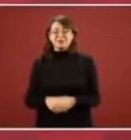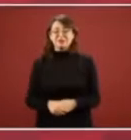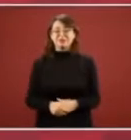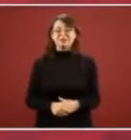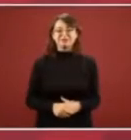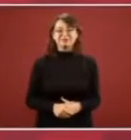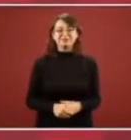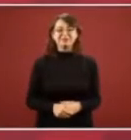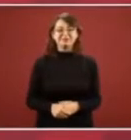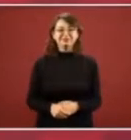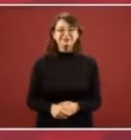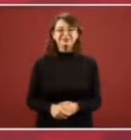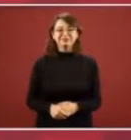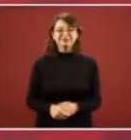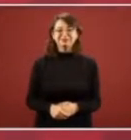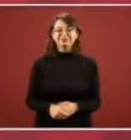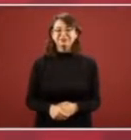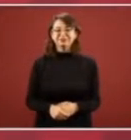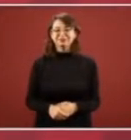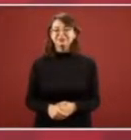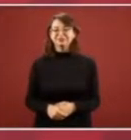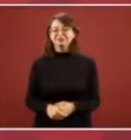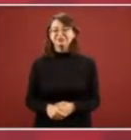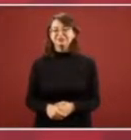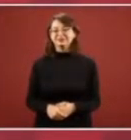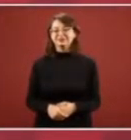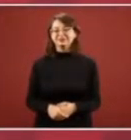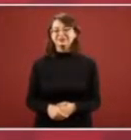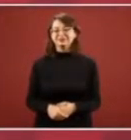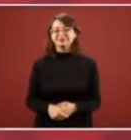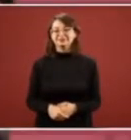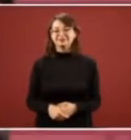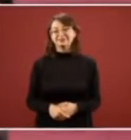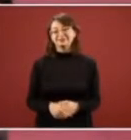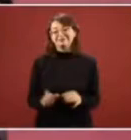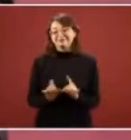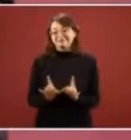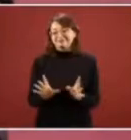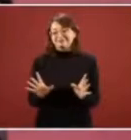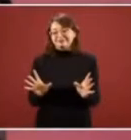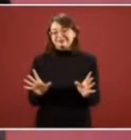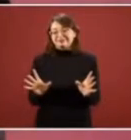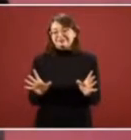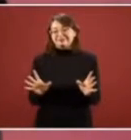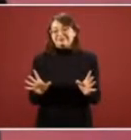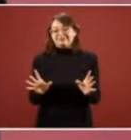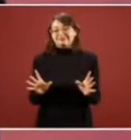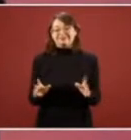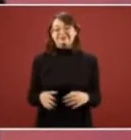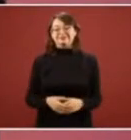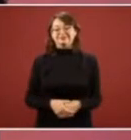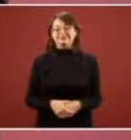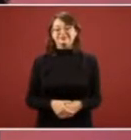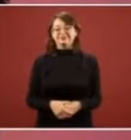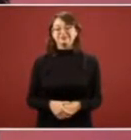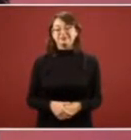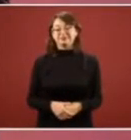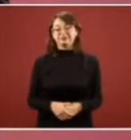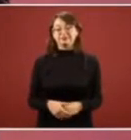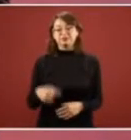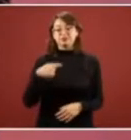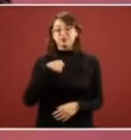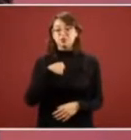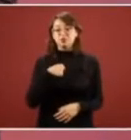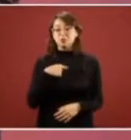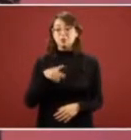pops but that's how things